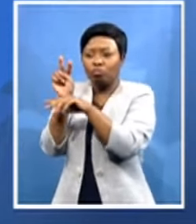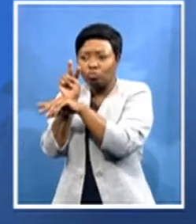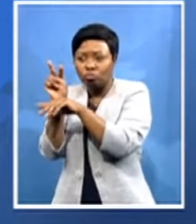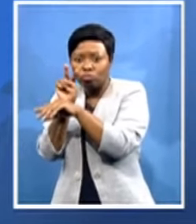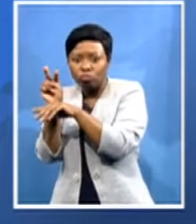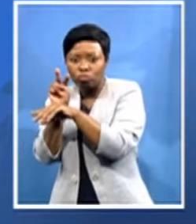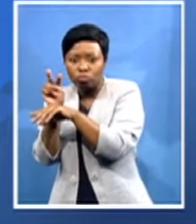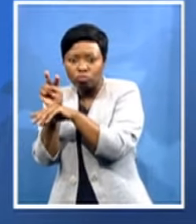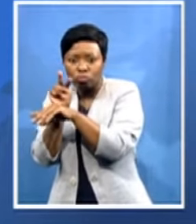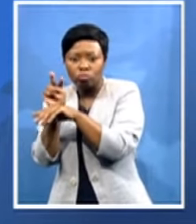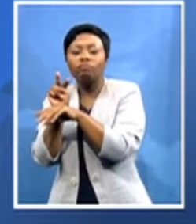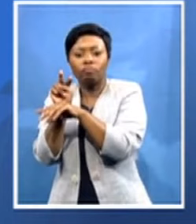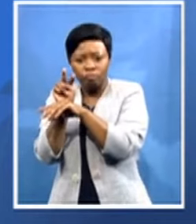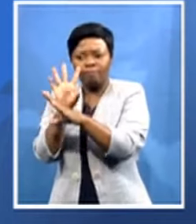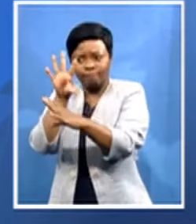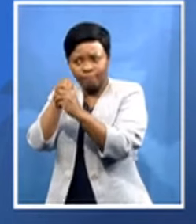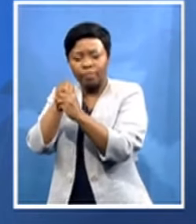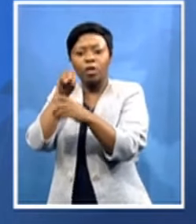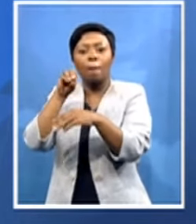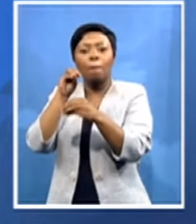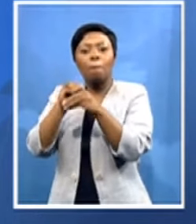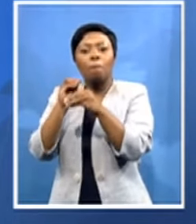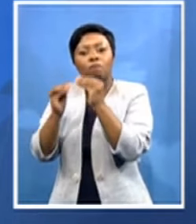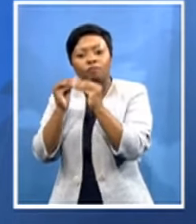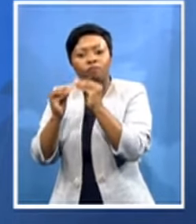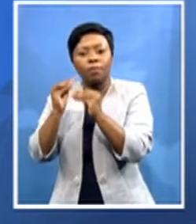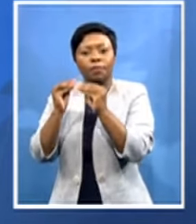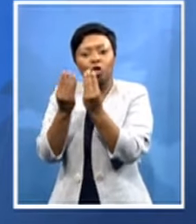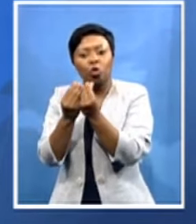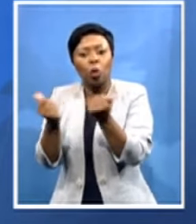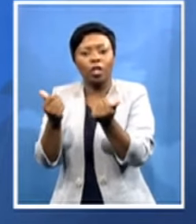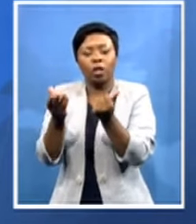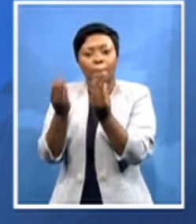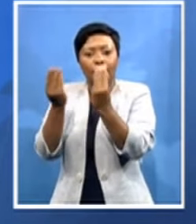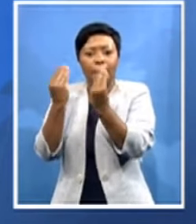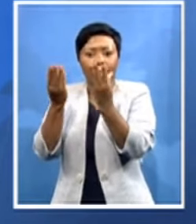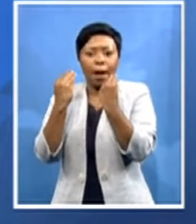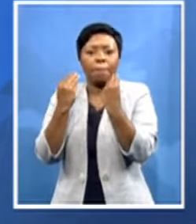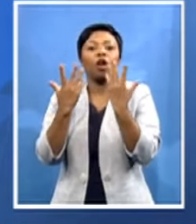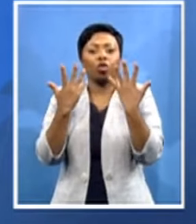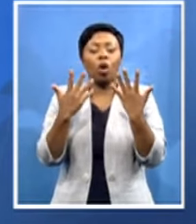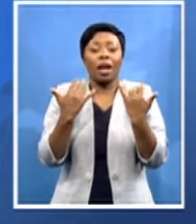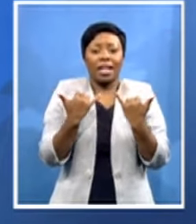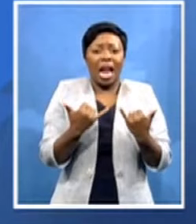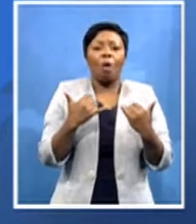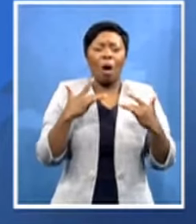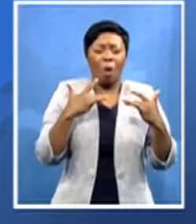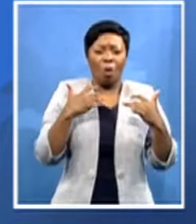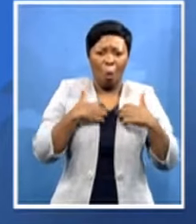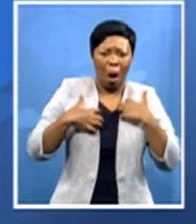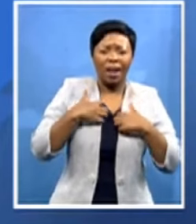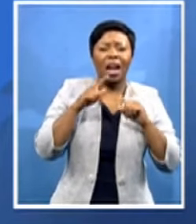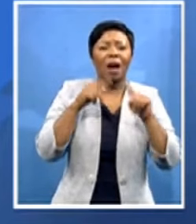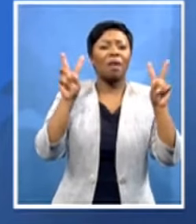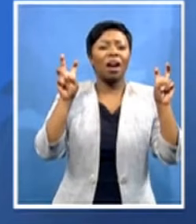problem and get solutions uh we are worried about the education uh in our part within our